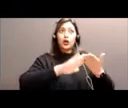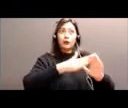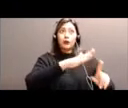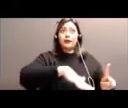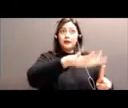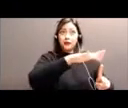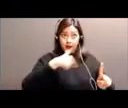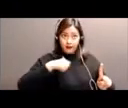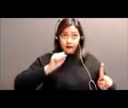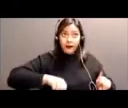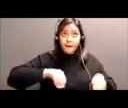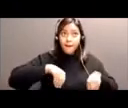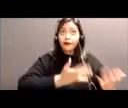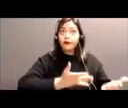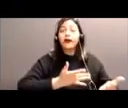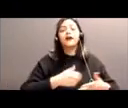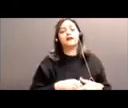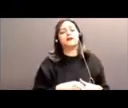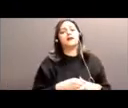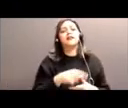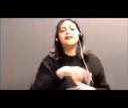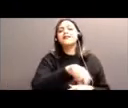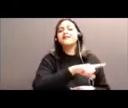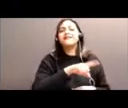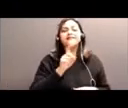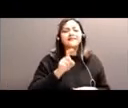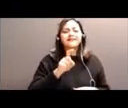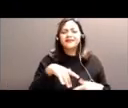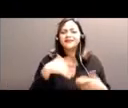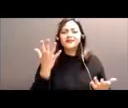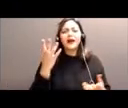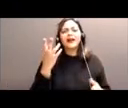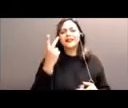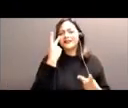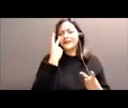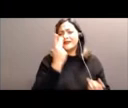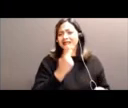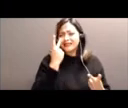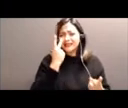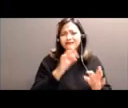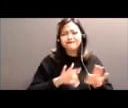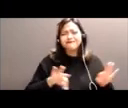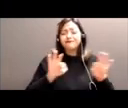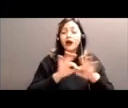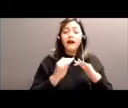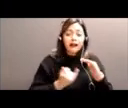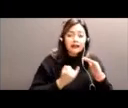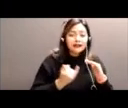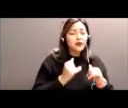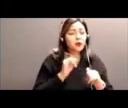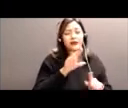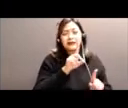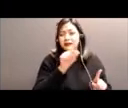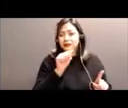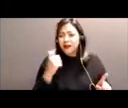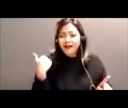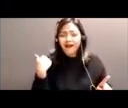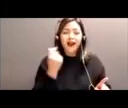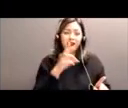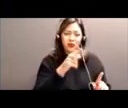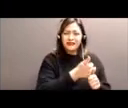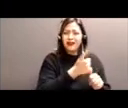Seniors visits, it's so important. Whether you're isolated, you have a disability or as an older adult,